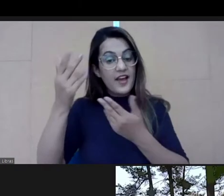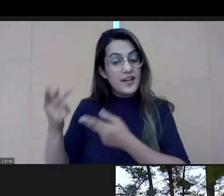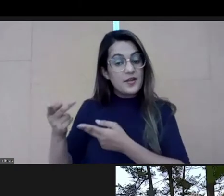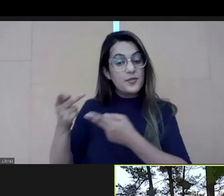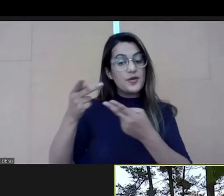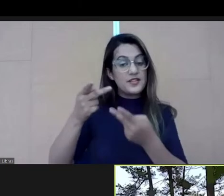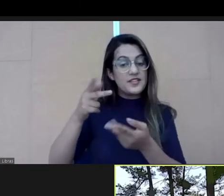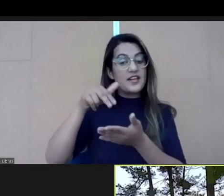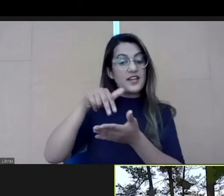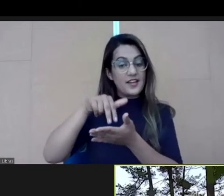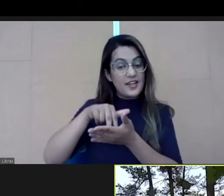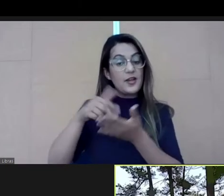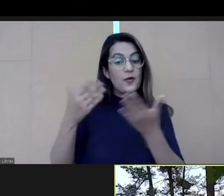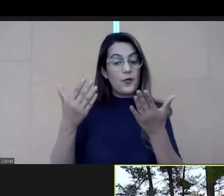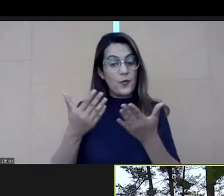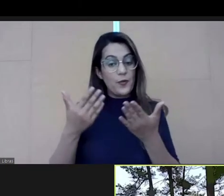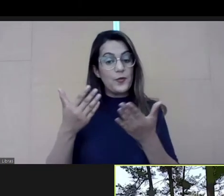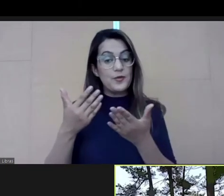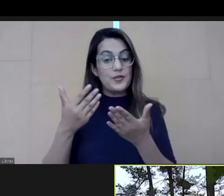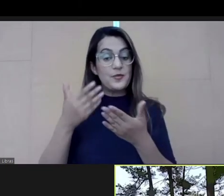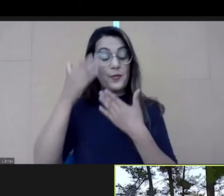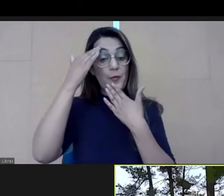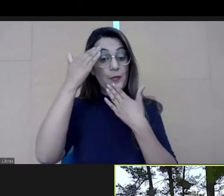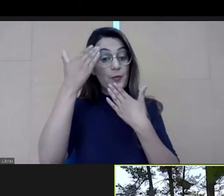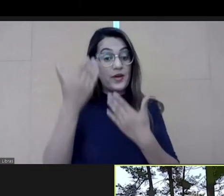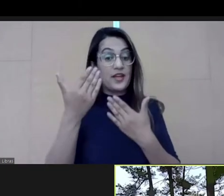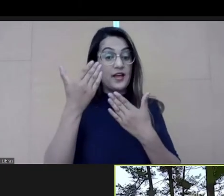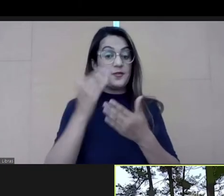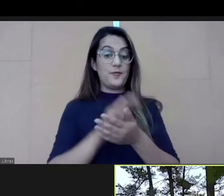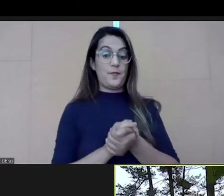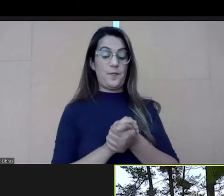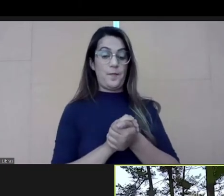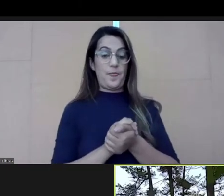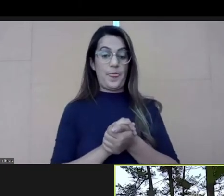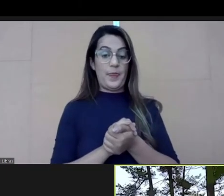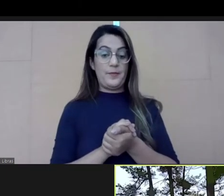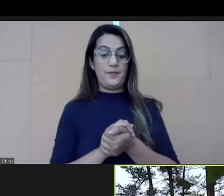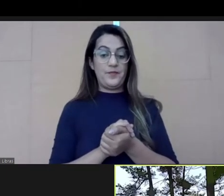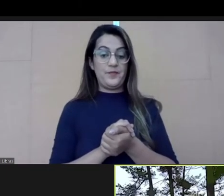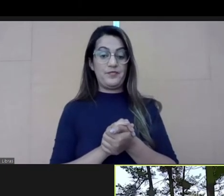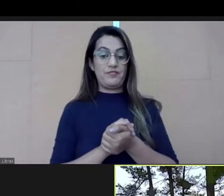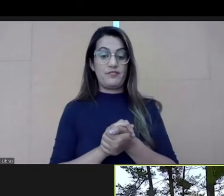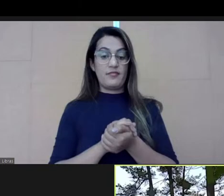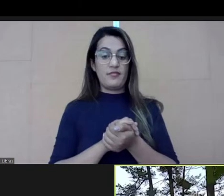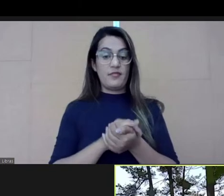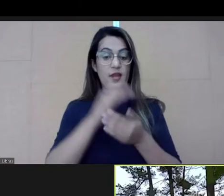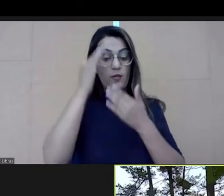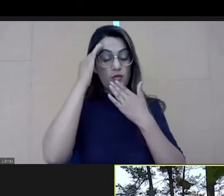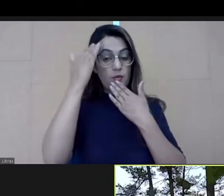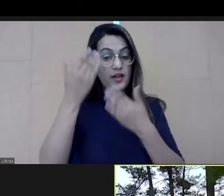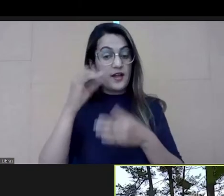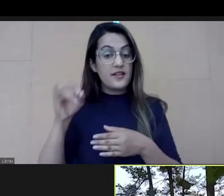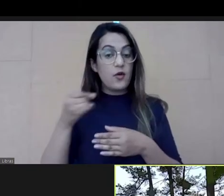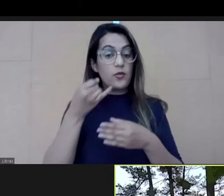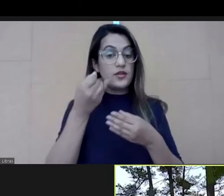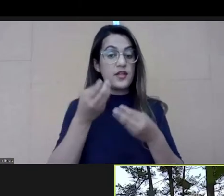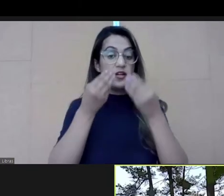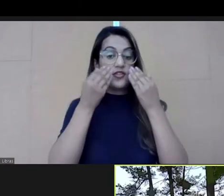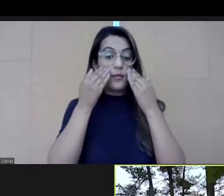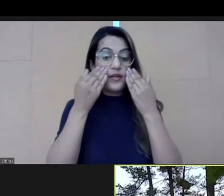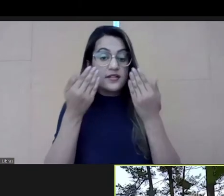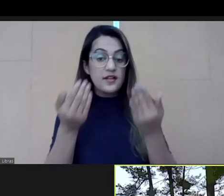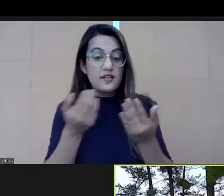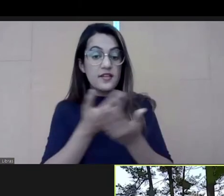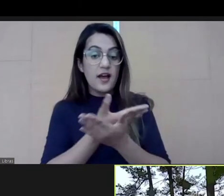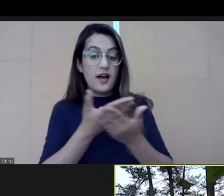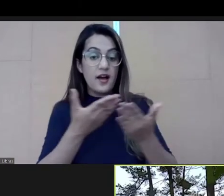Thank you very much. And thank you to ANAP and Apolitico for the opportunity to present to you all. It's great to have a chance